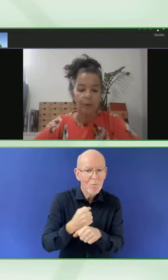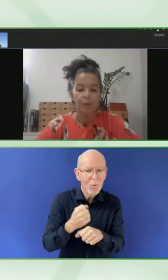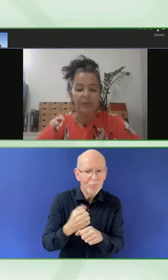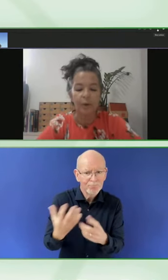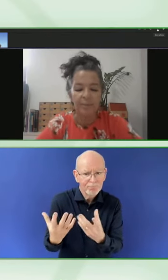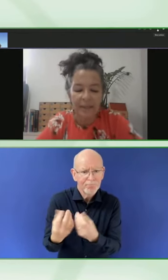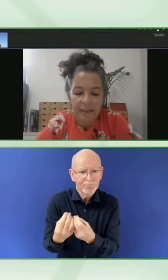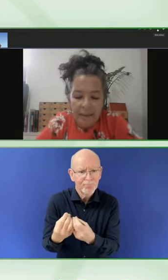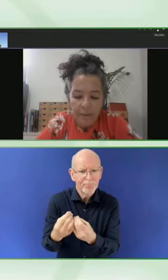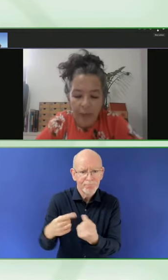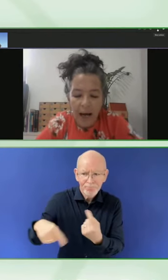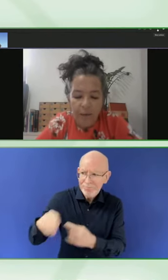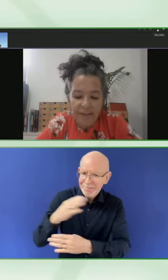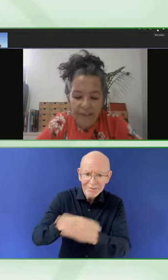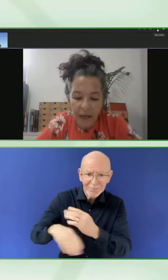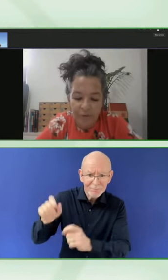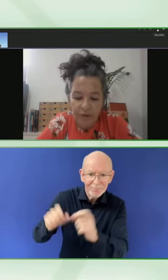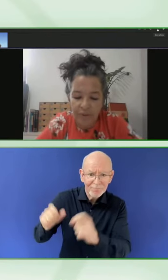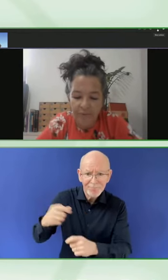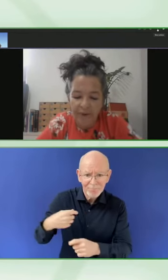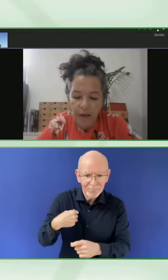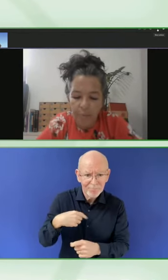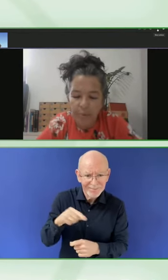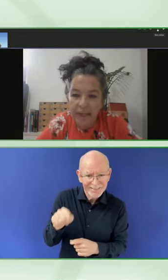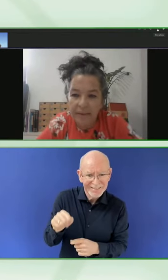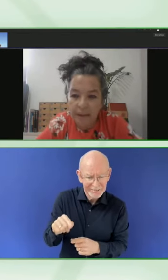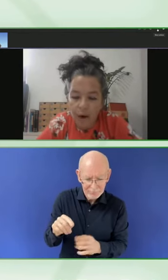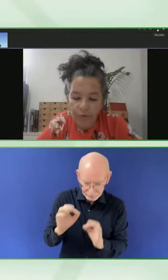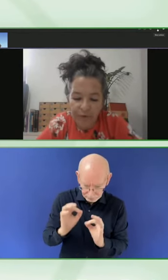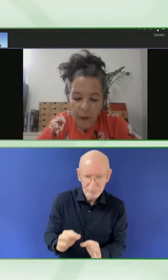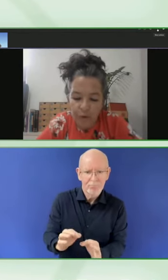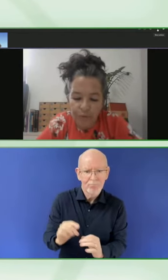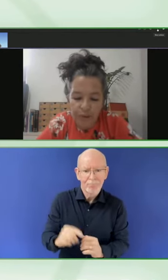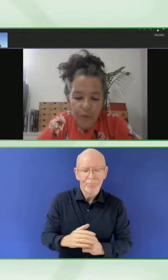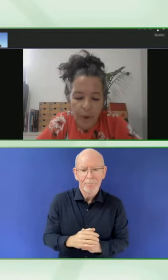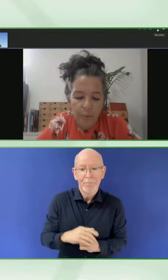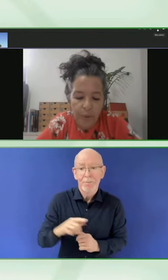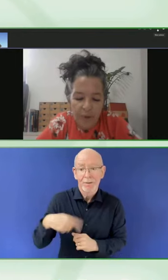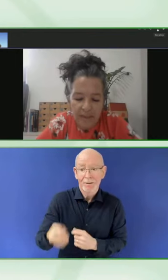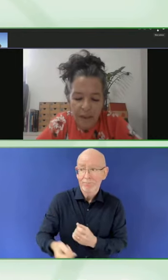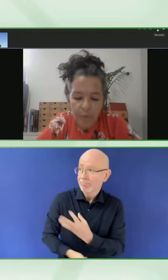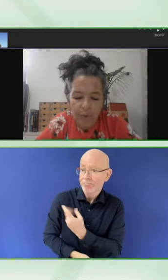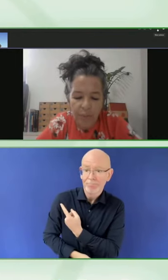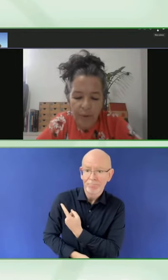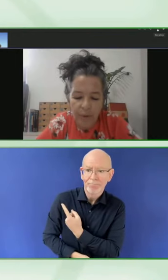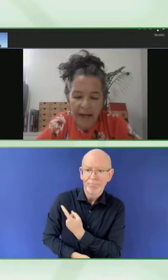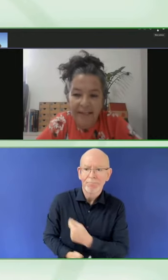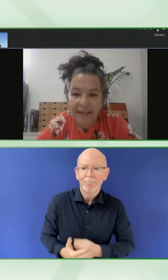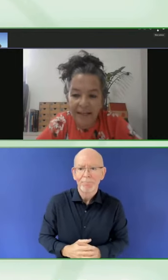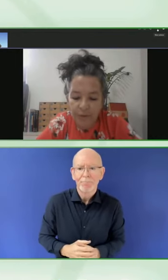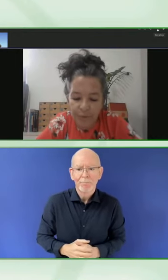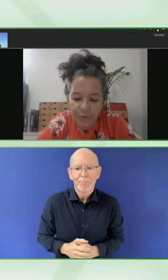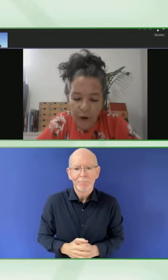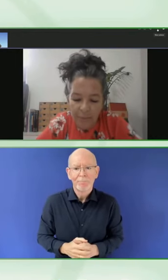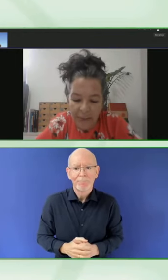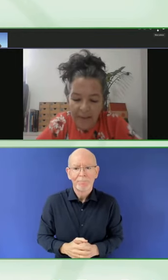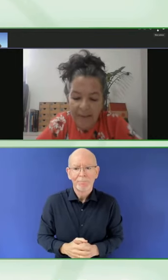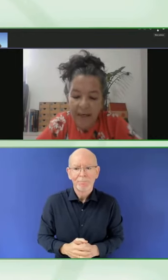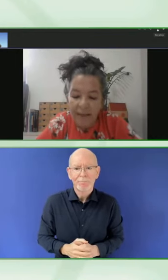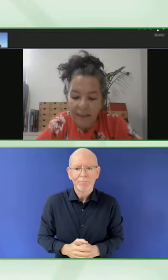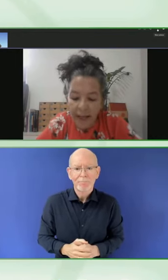We commit ourselves to the development of audiovisual books in multiple accessible